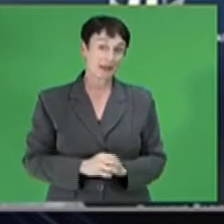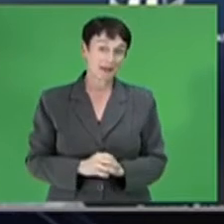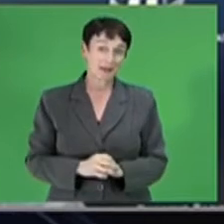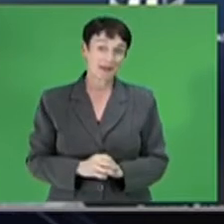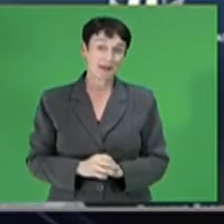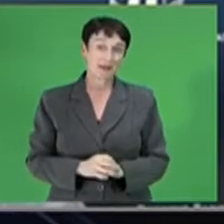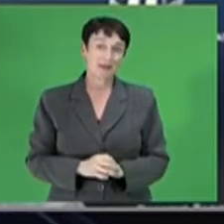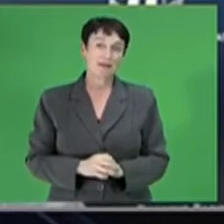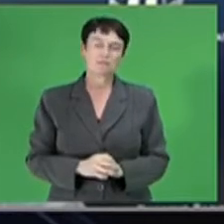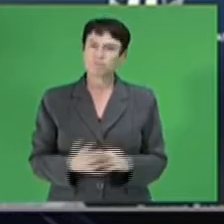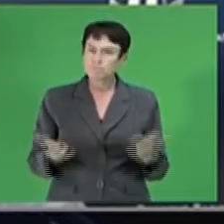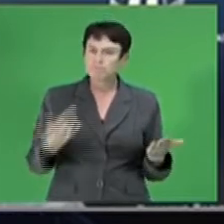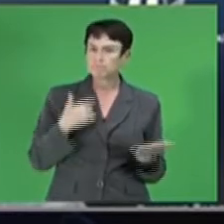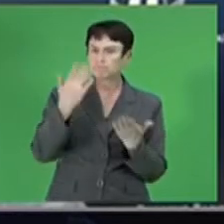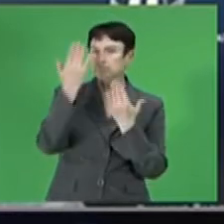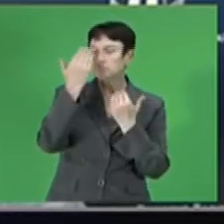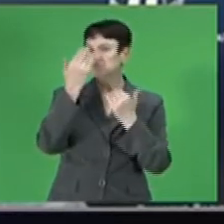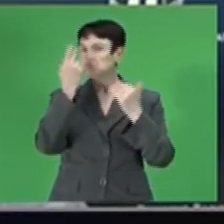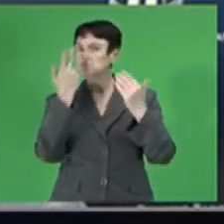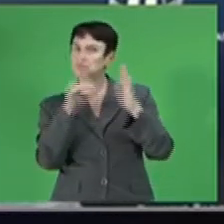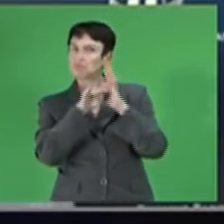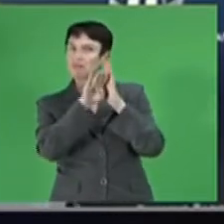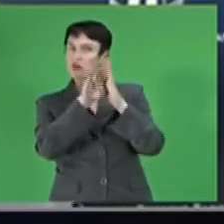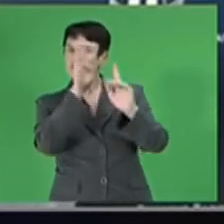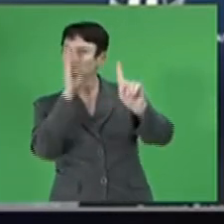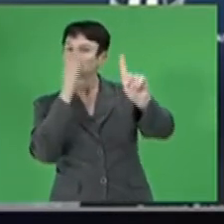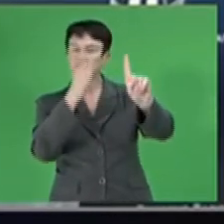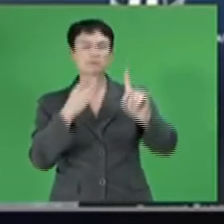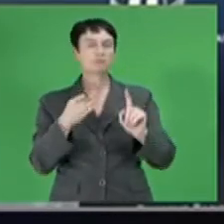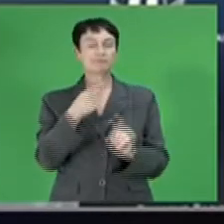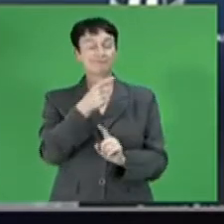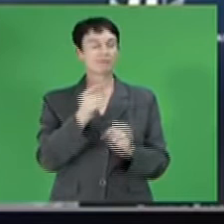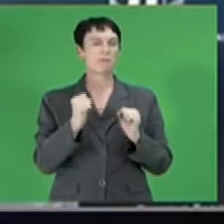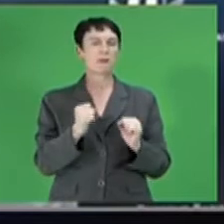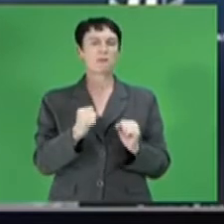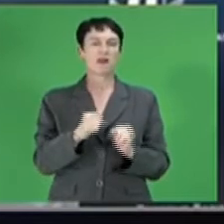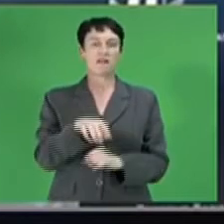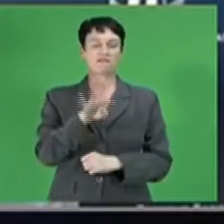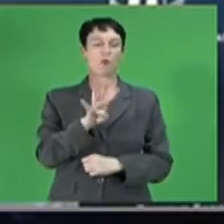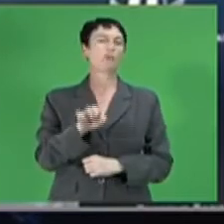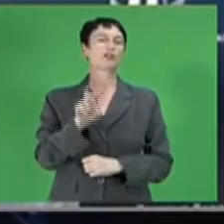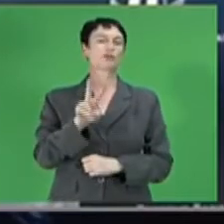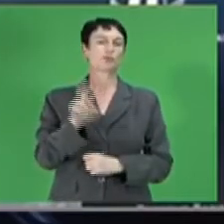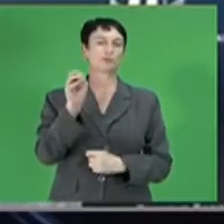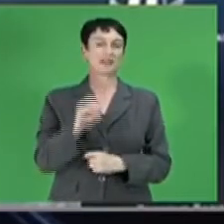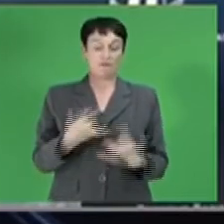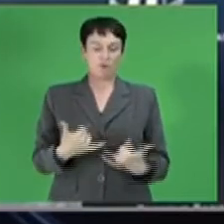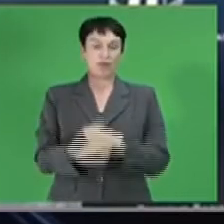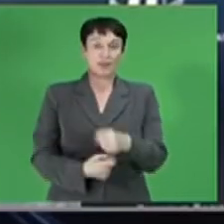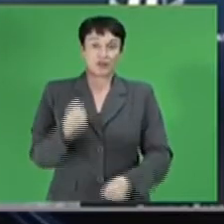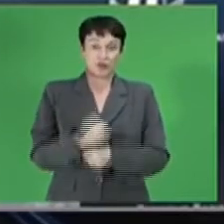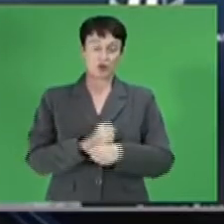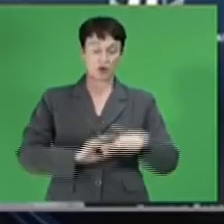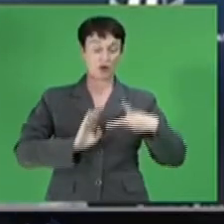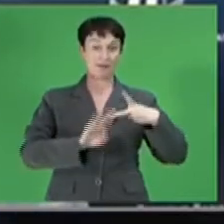surveyed expectations of future inflation remain unchanged at 4.2% for 2021 and